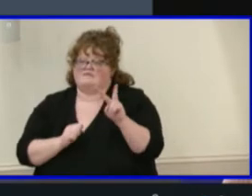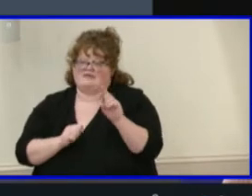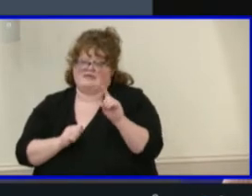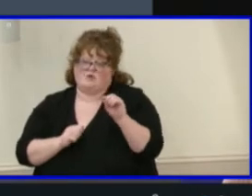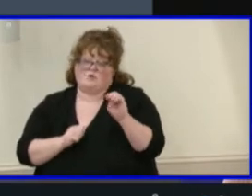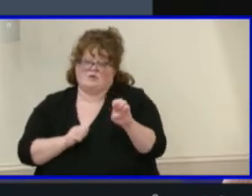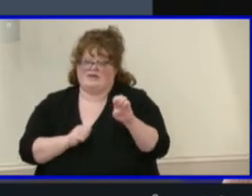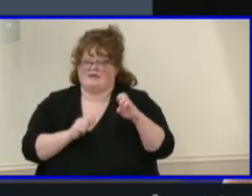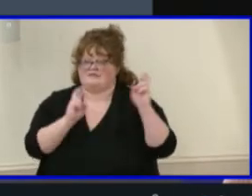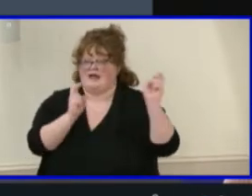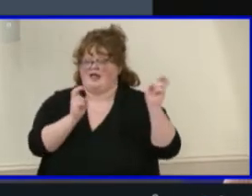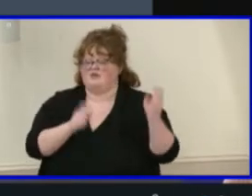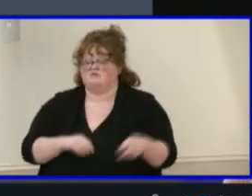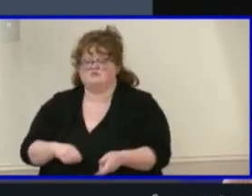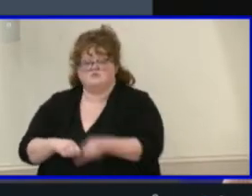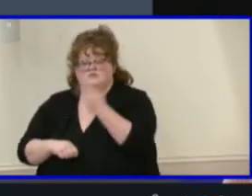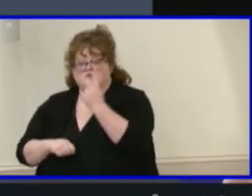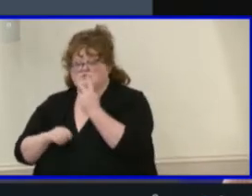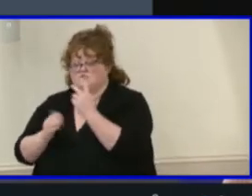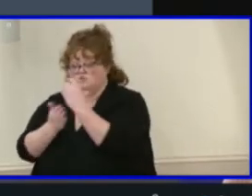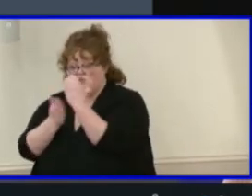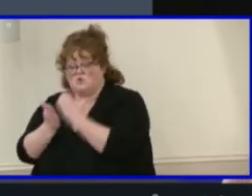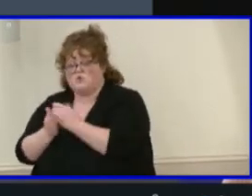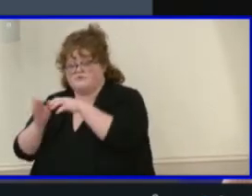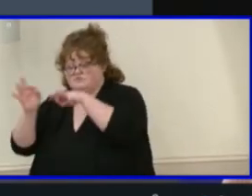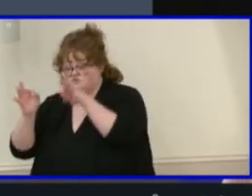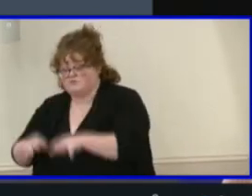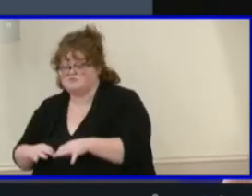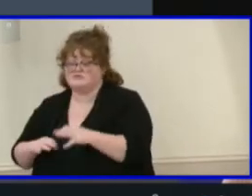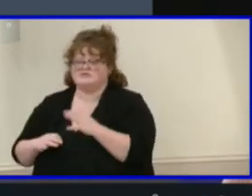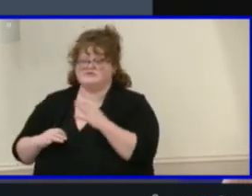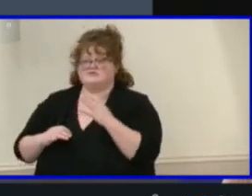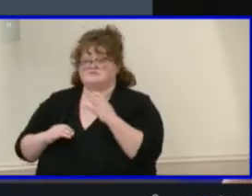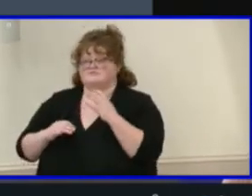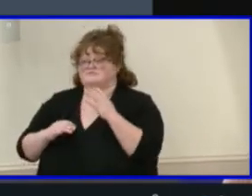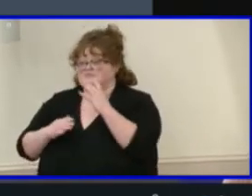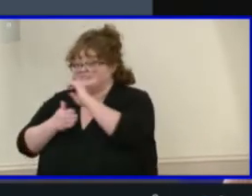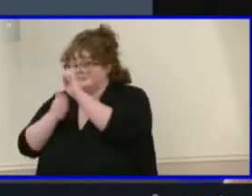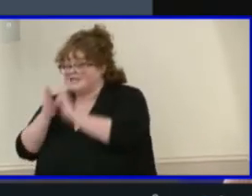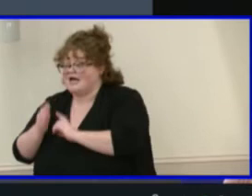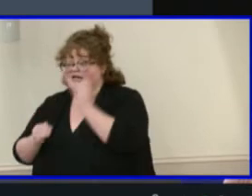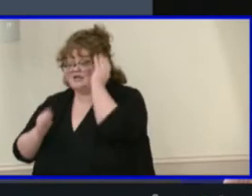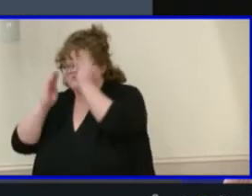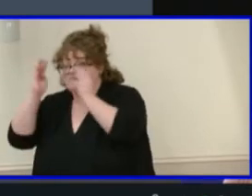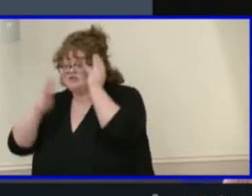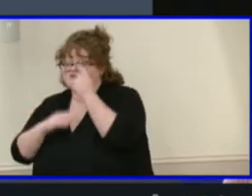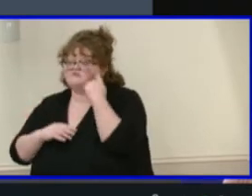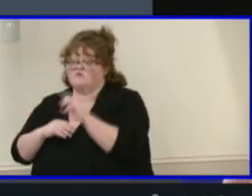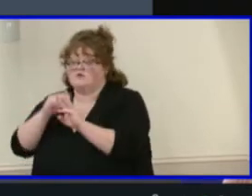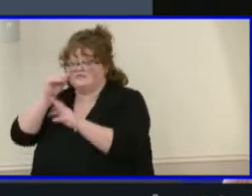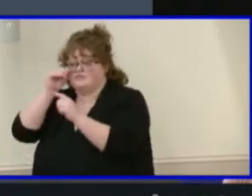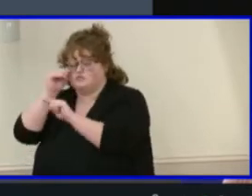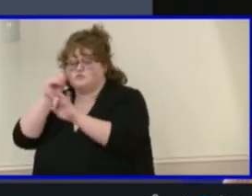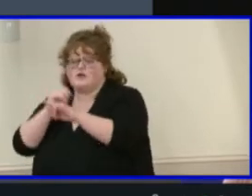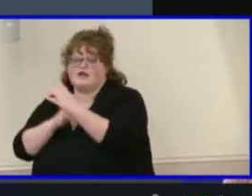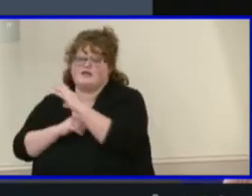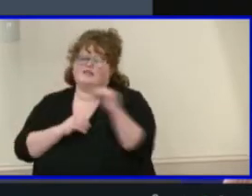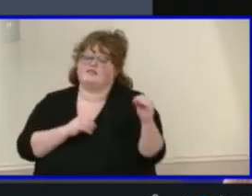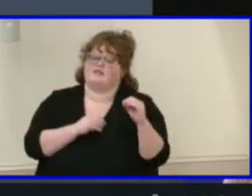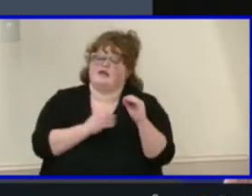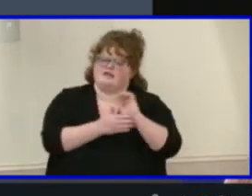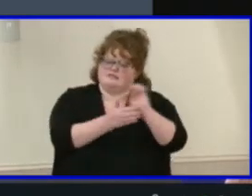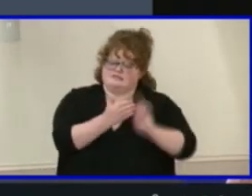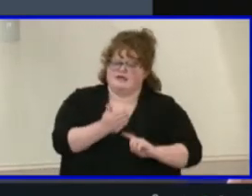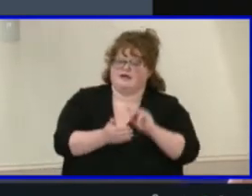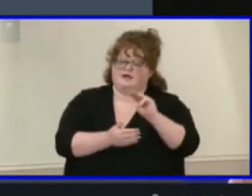additional course descriptions, Design and Innovation for grades 6 through 8, and Web Design and Multimedia Graphic Design for grade